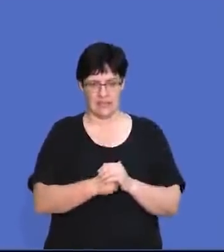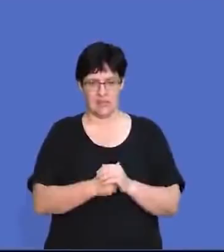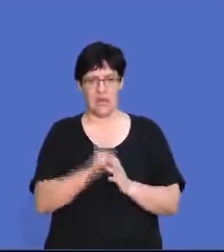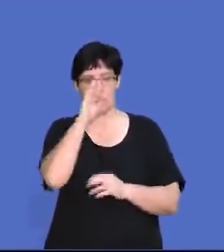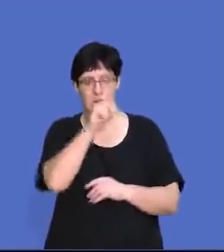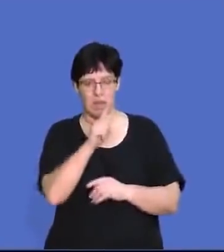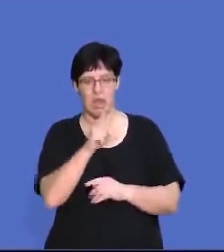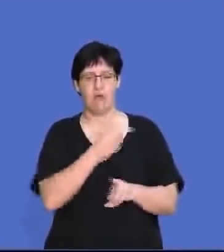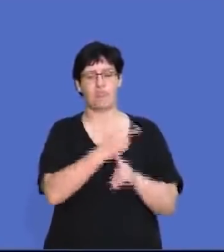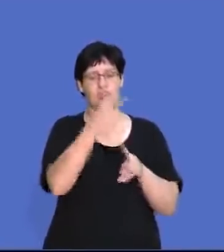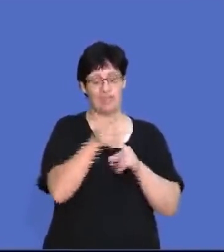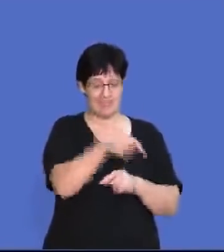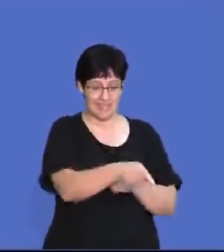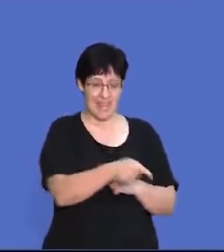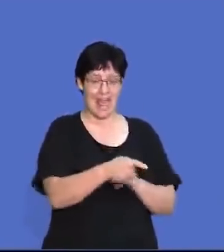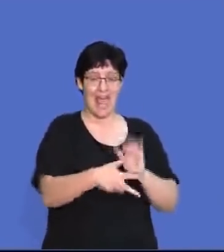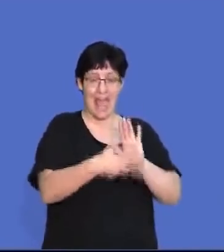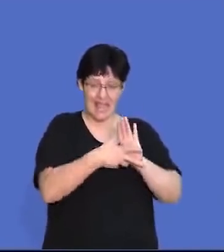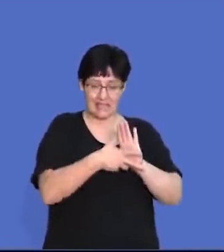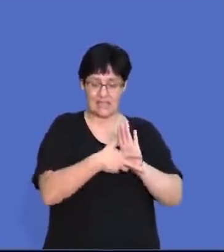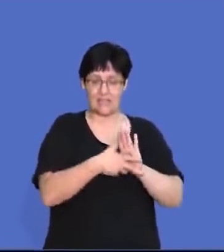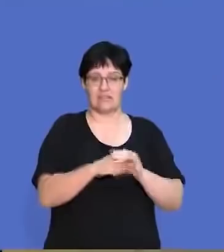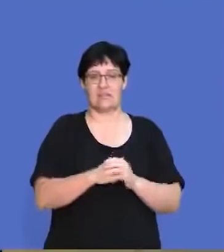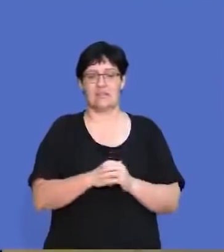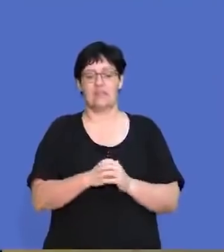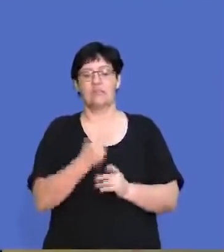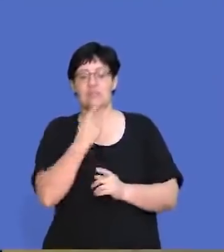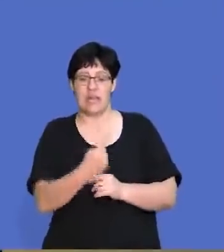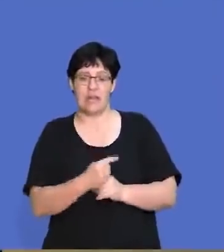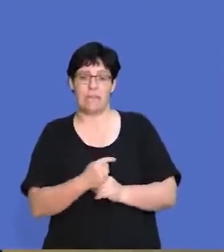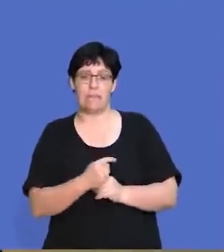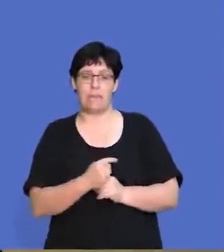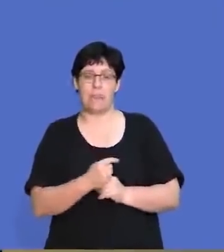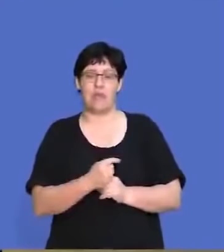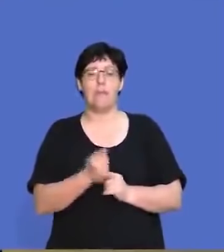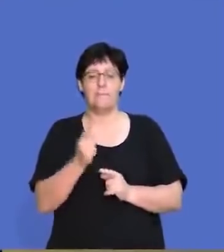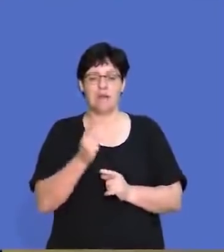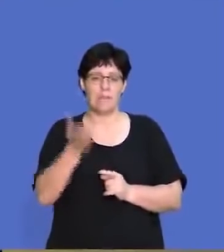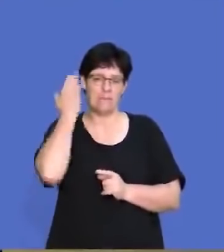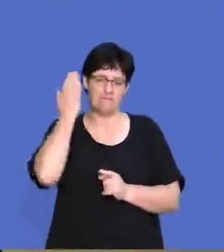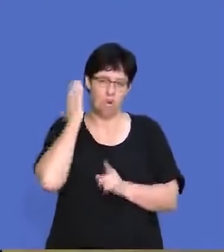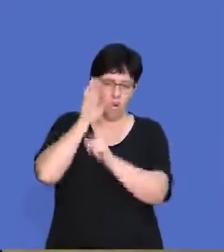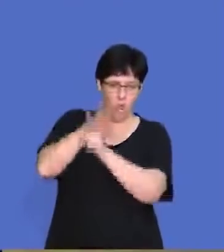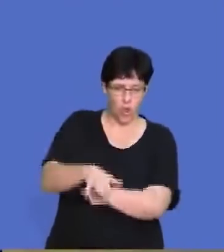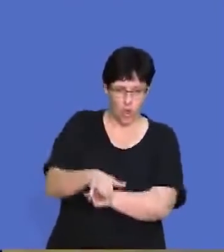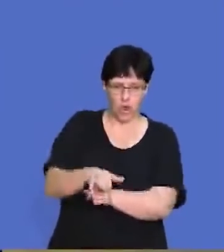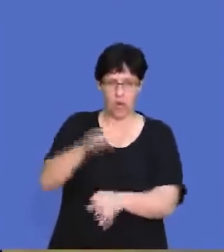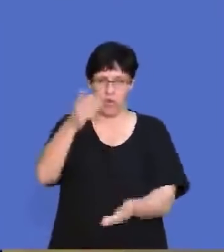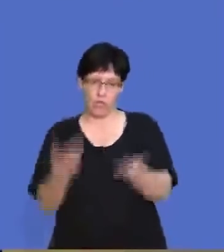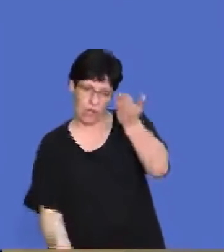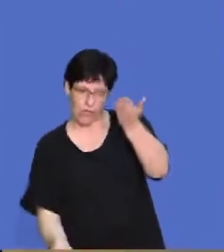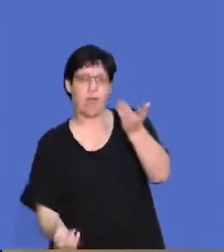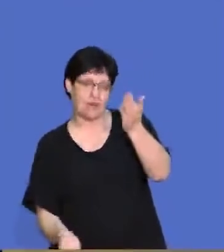that there are provisions in that act that have to deal with redressing past